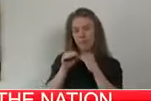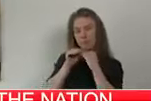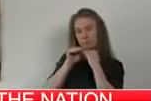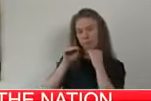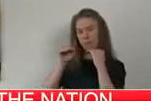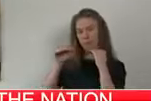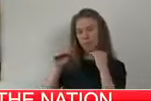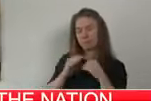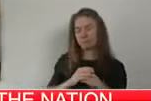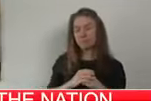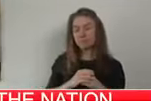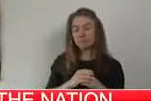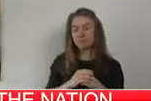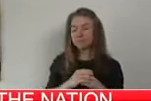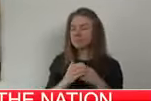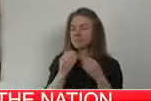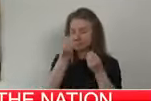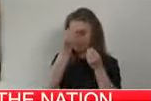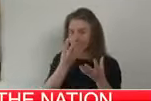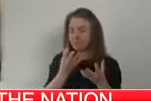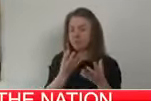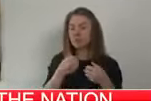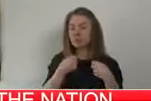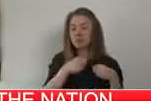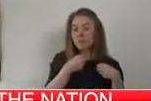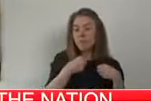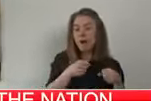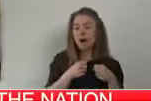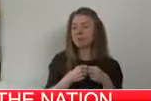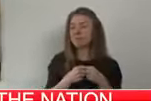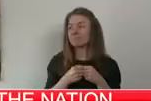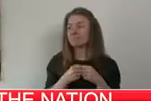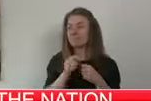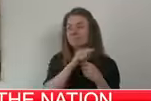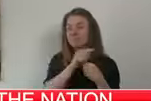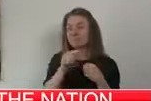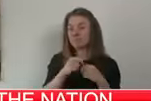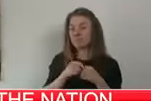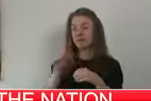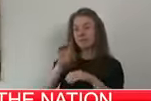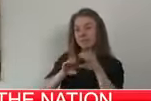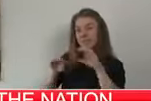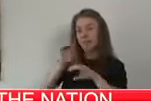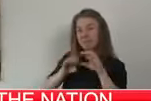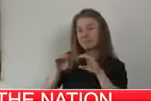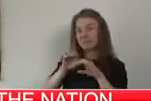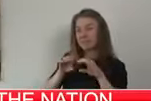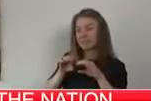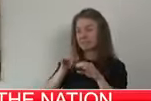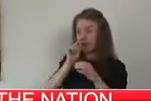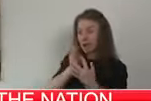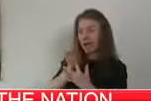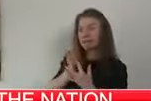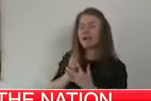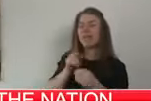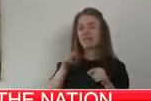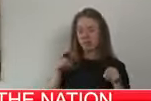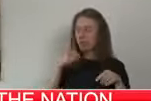supermarkets and essential services like access to pharmaceuticals will continue.